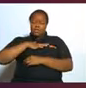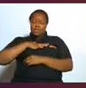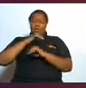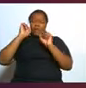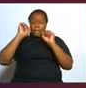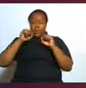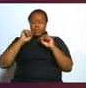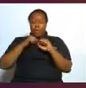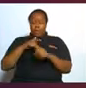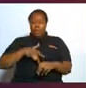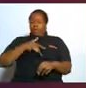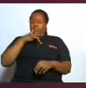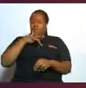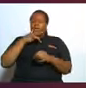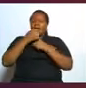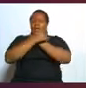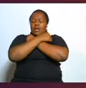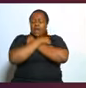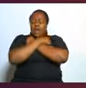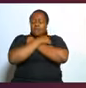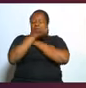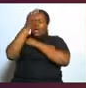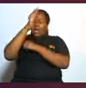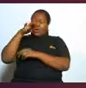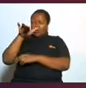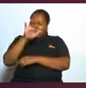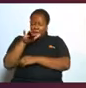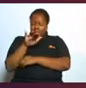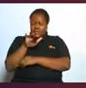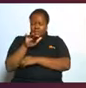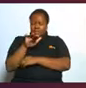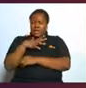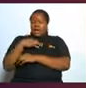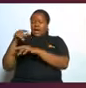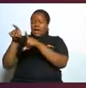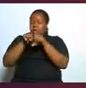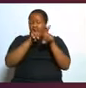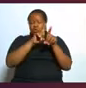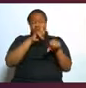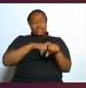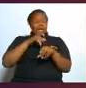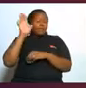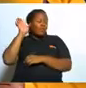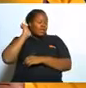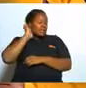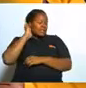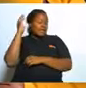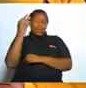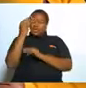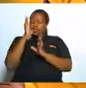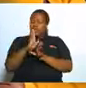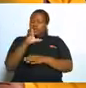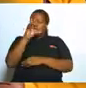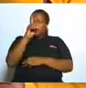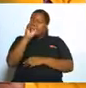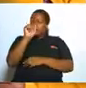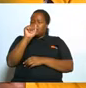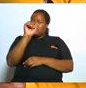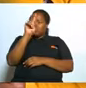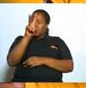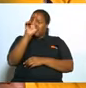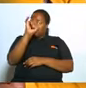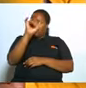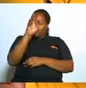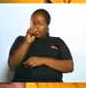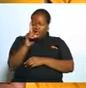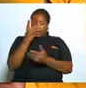the love and presence of god and even as we listen to pastor david today may we hear